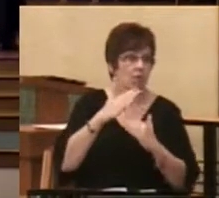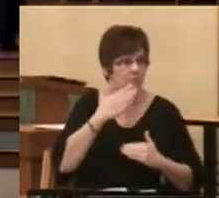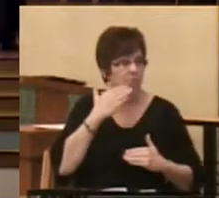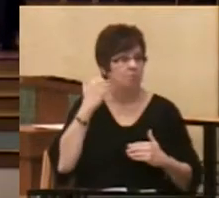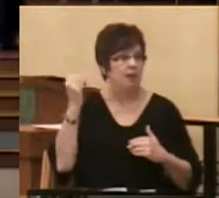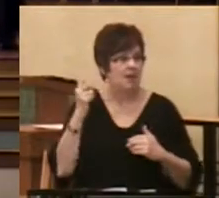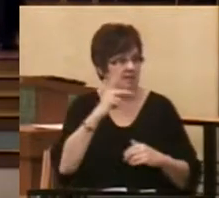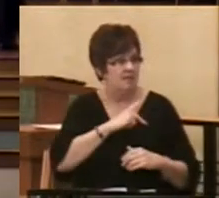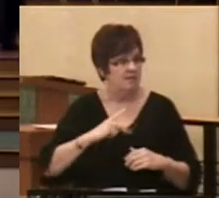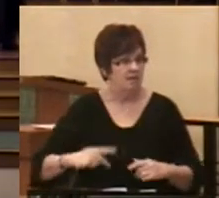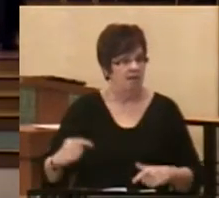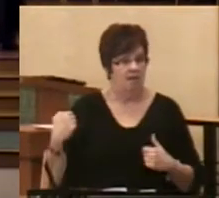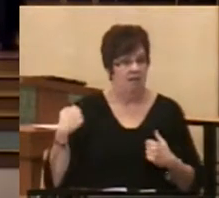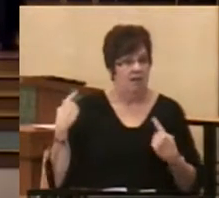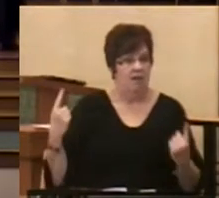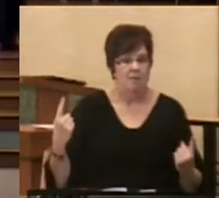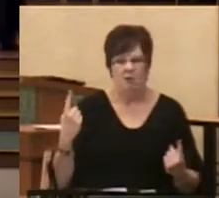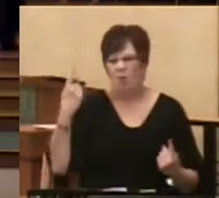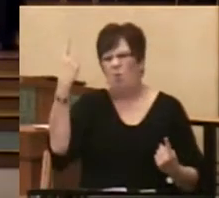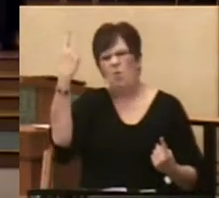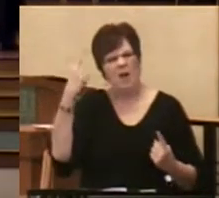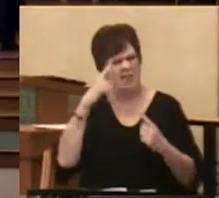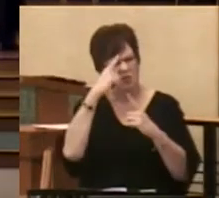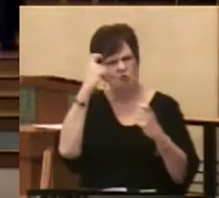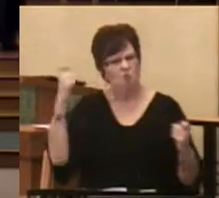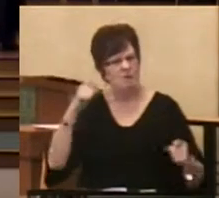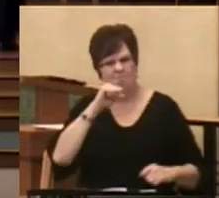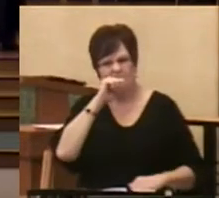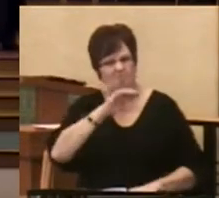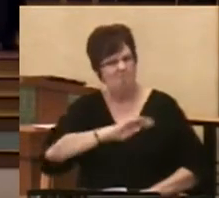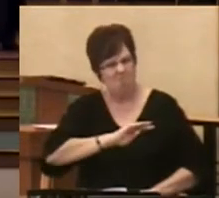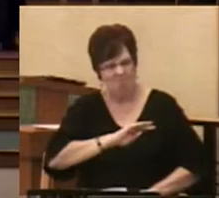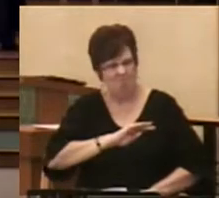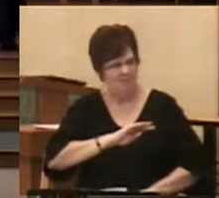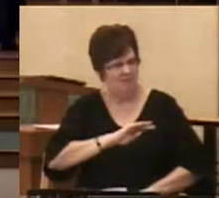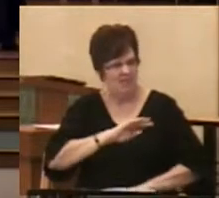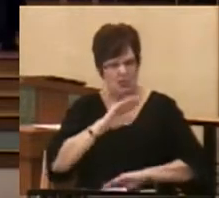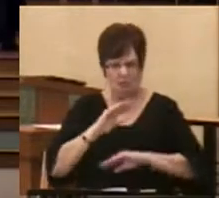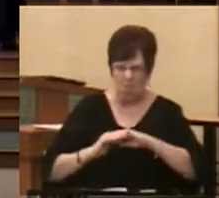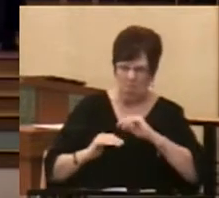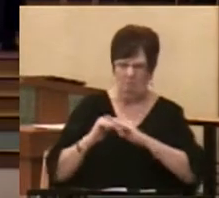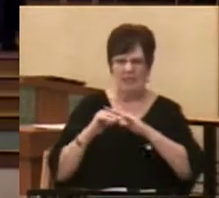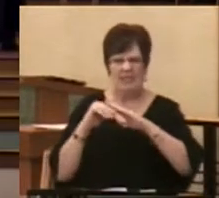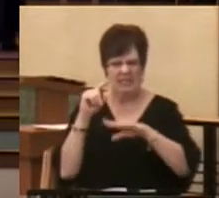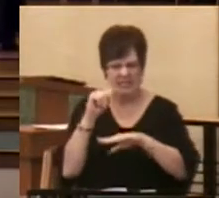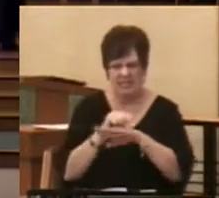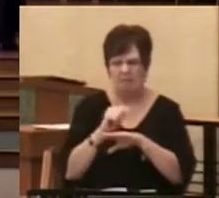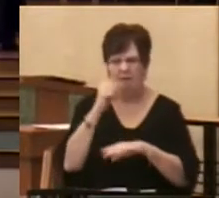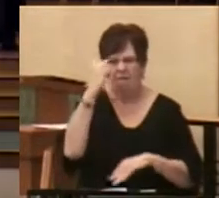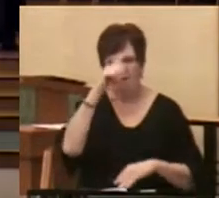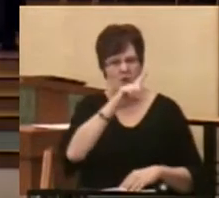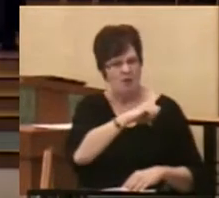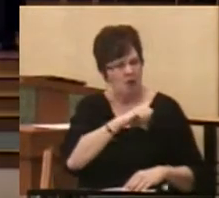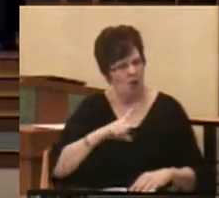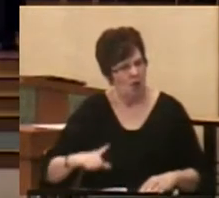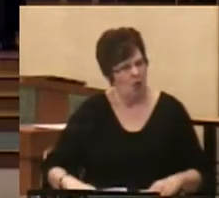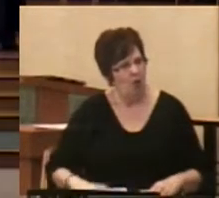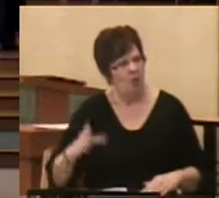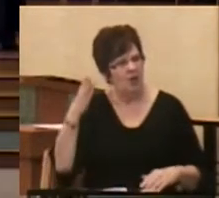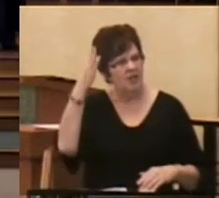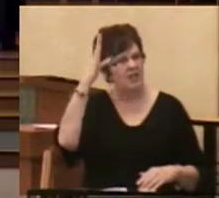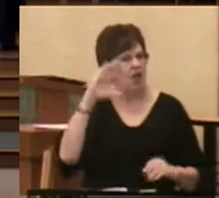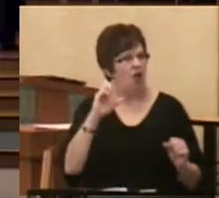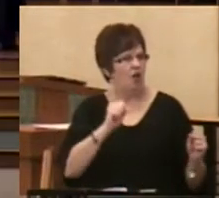reign. But he had one unfulfilled dream. Building a temple for the Lord God Almighty.